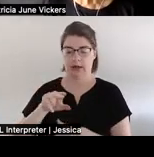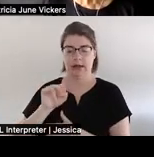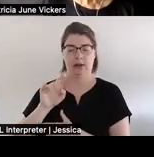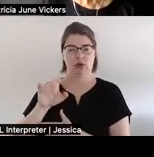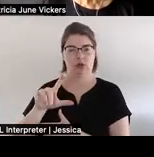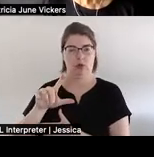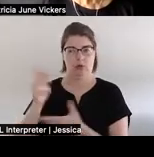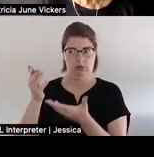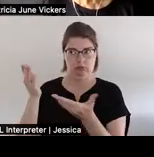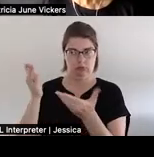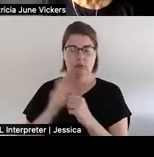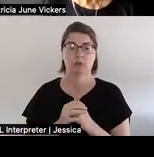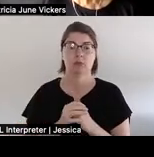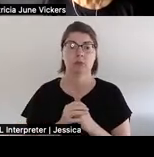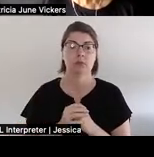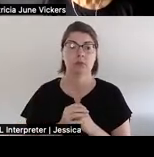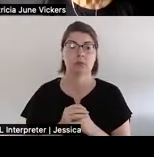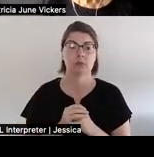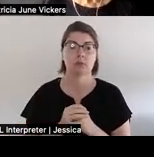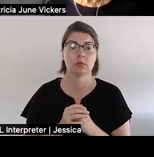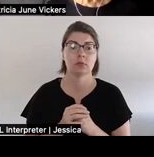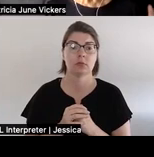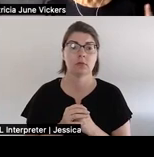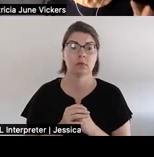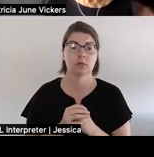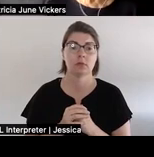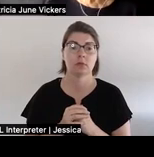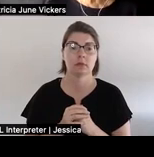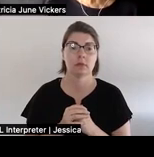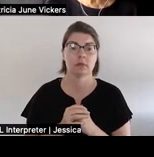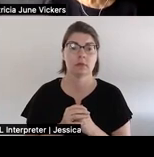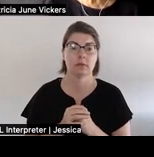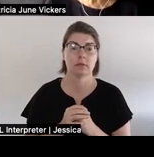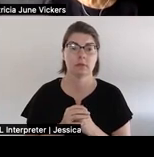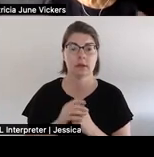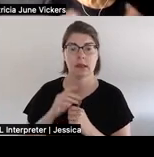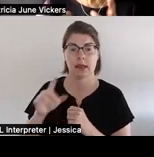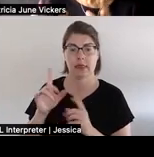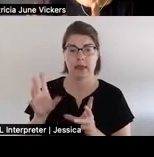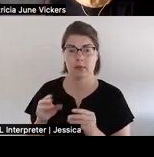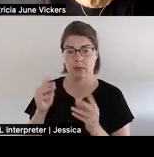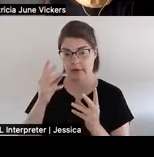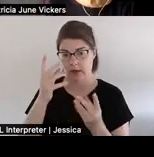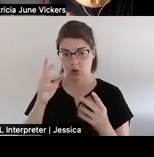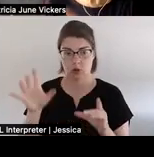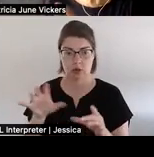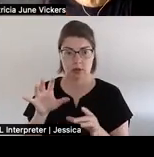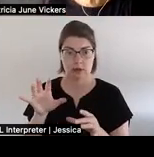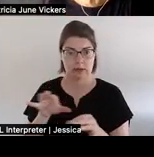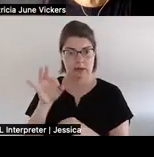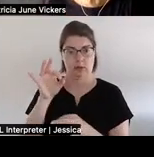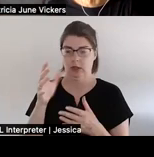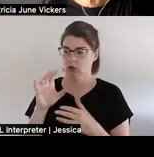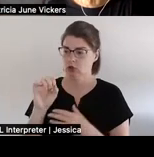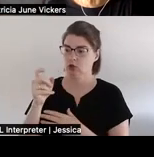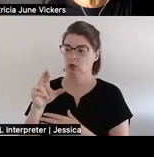where they